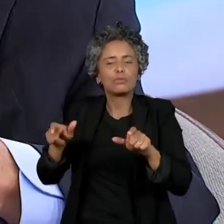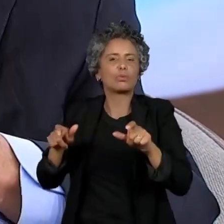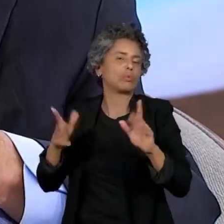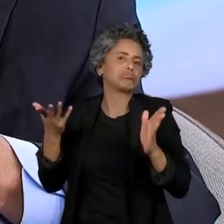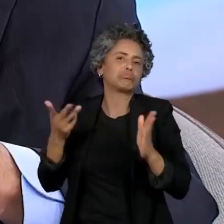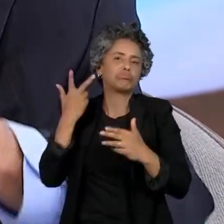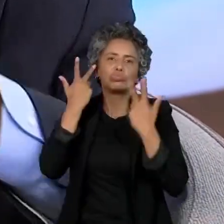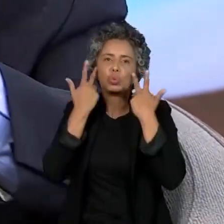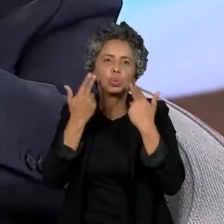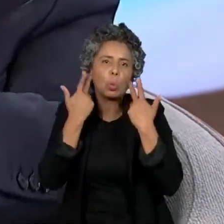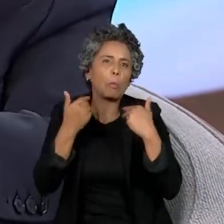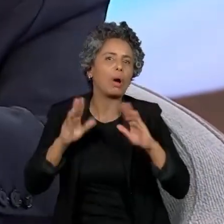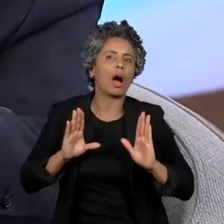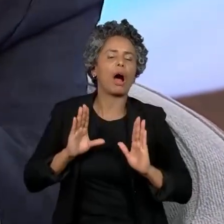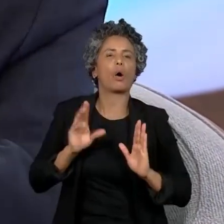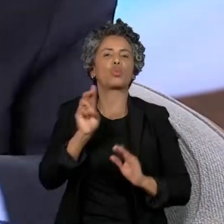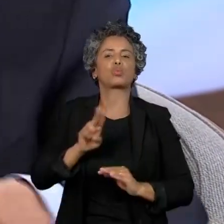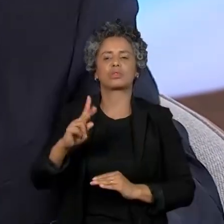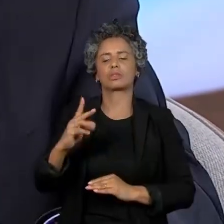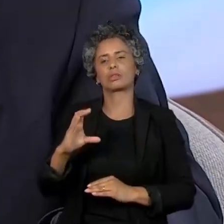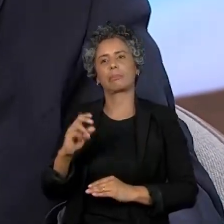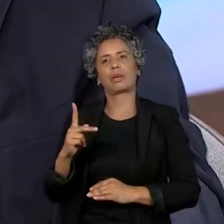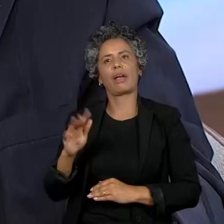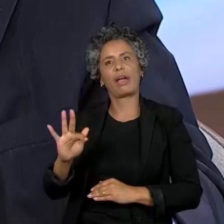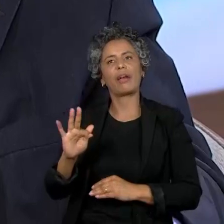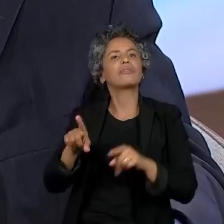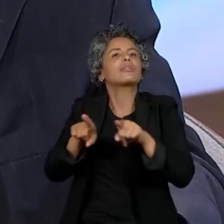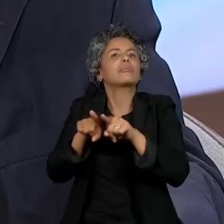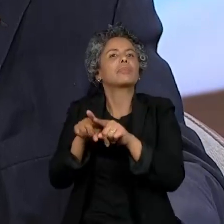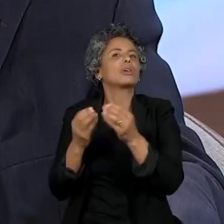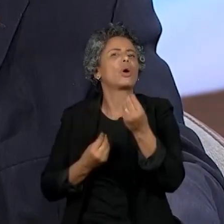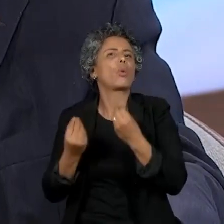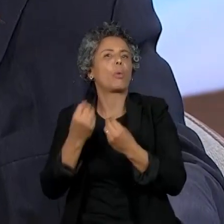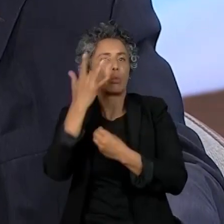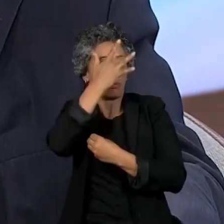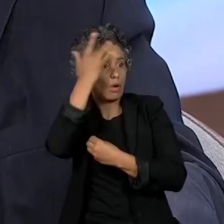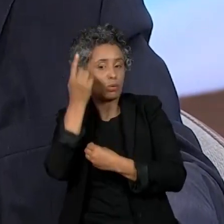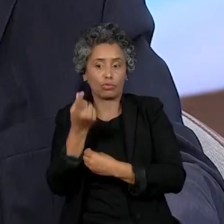ordinary individuals, a store of value for government, which is reserves.